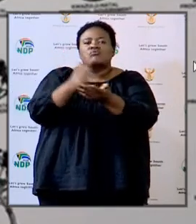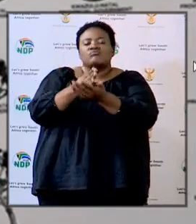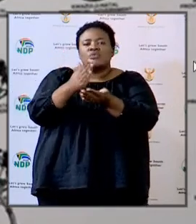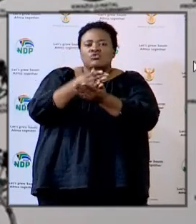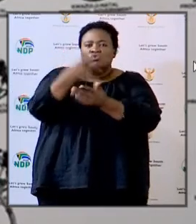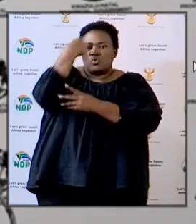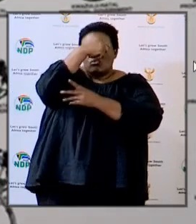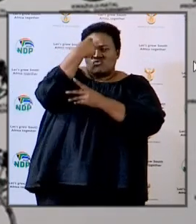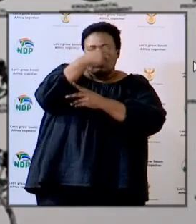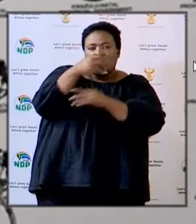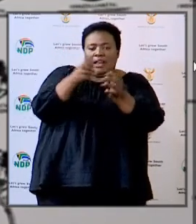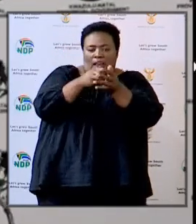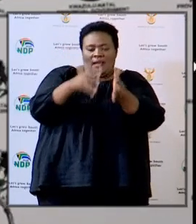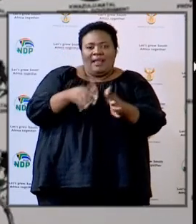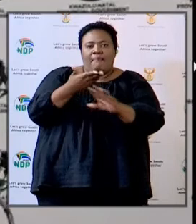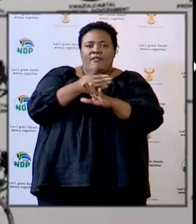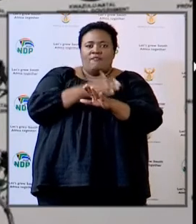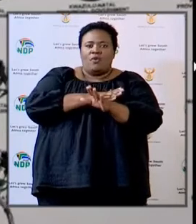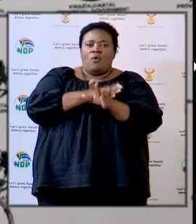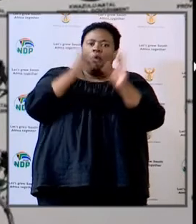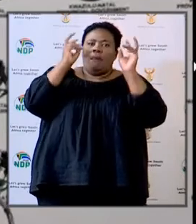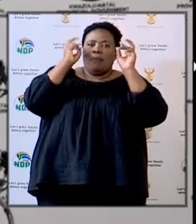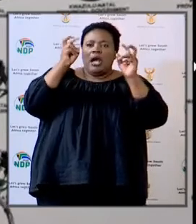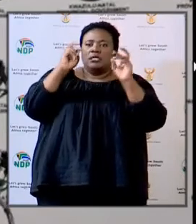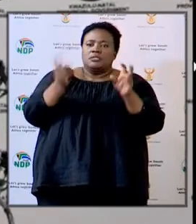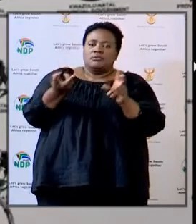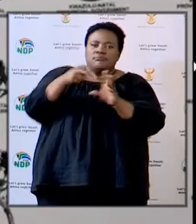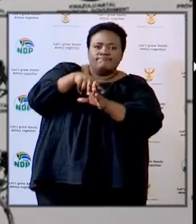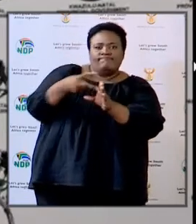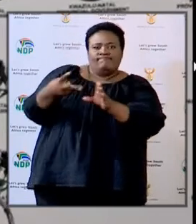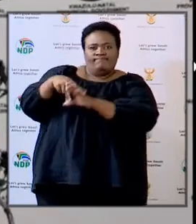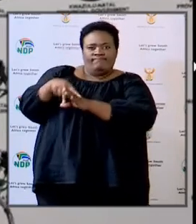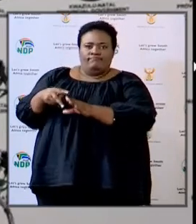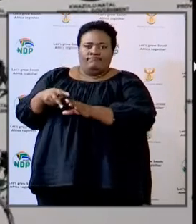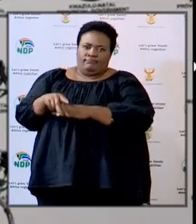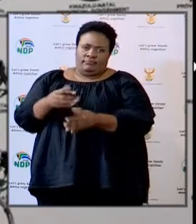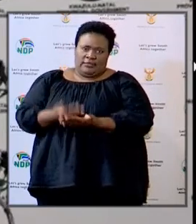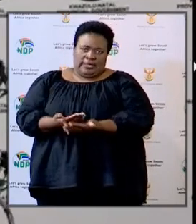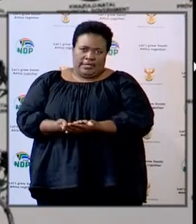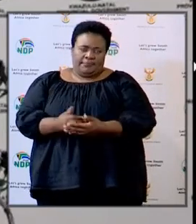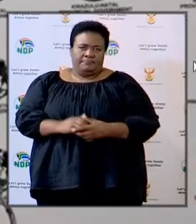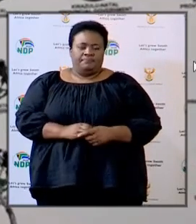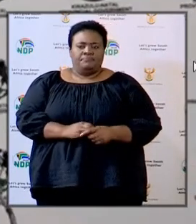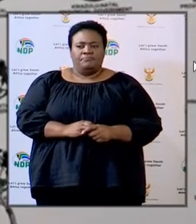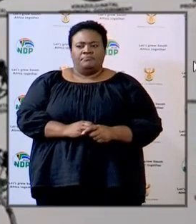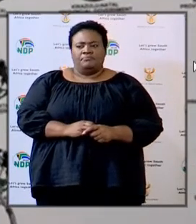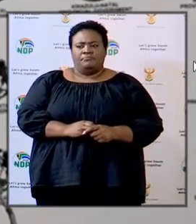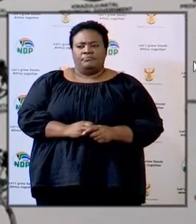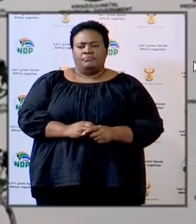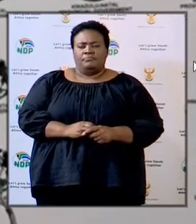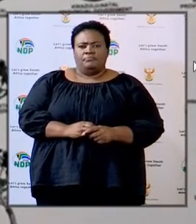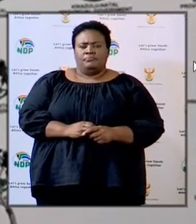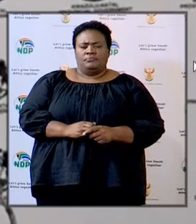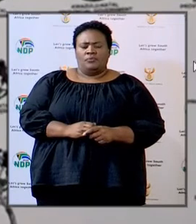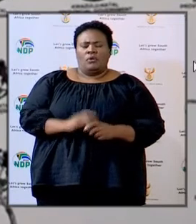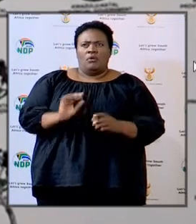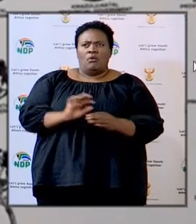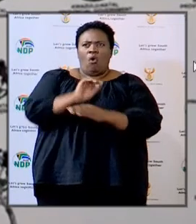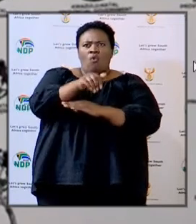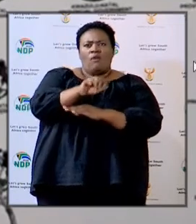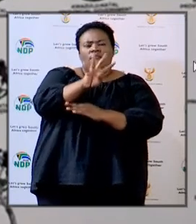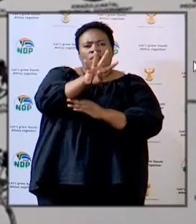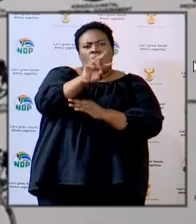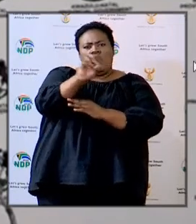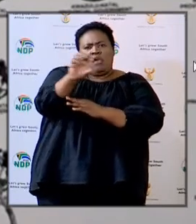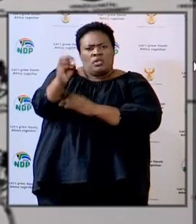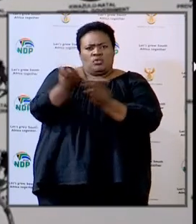before they even bought the buses that are provided through scholar transport. There were just